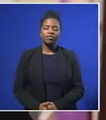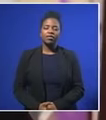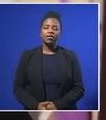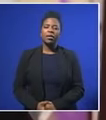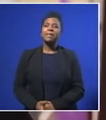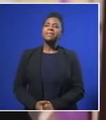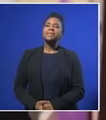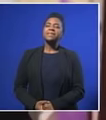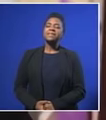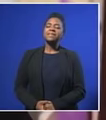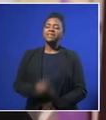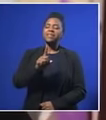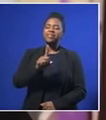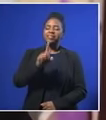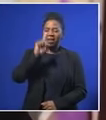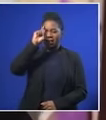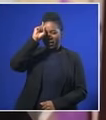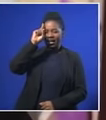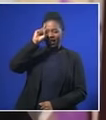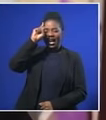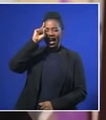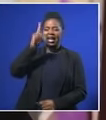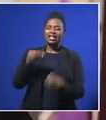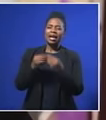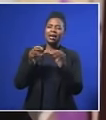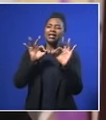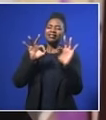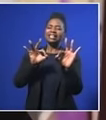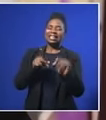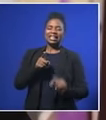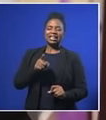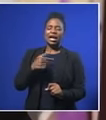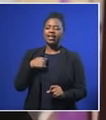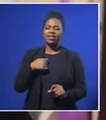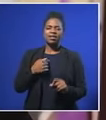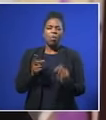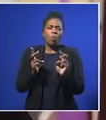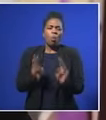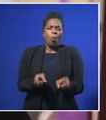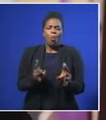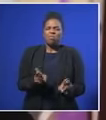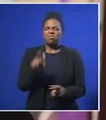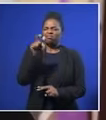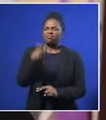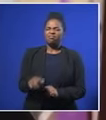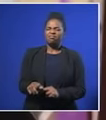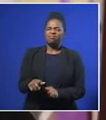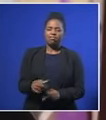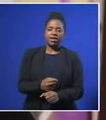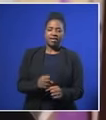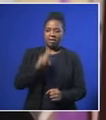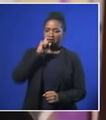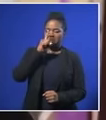thing about Kholi Sasa Nelson Mandela was his ordinariness. He was just a